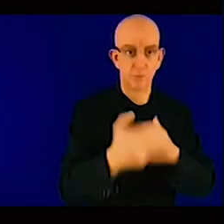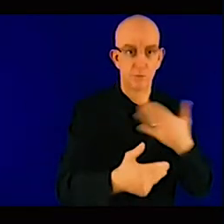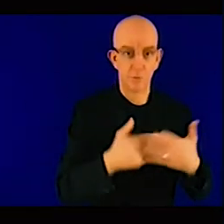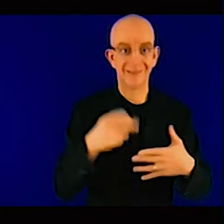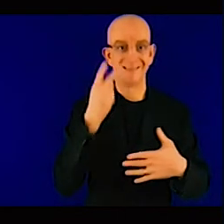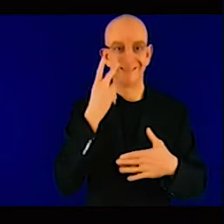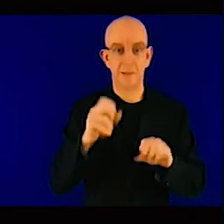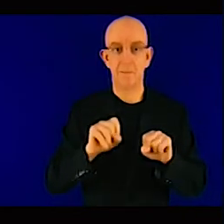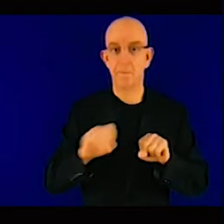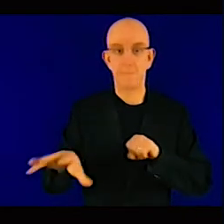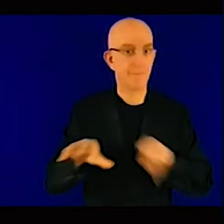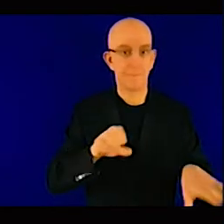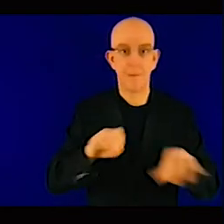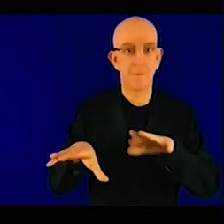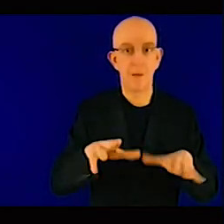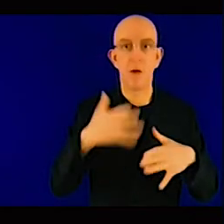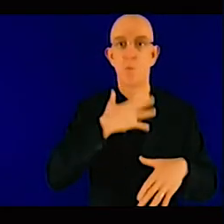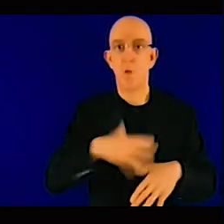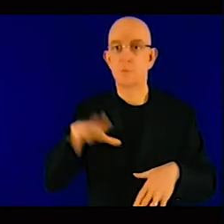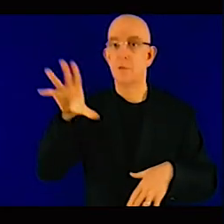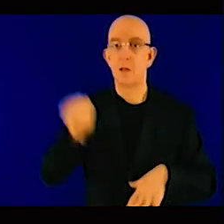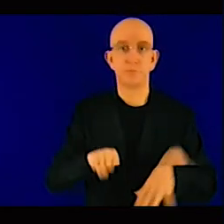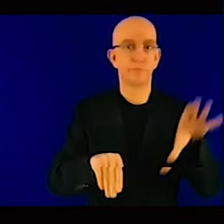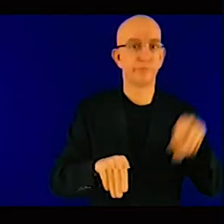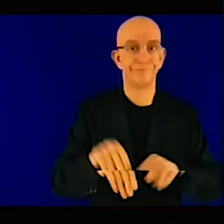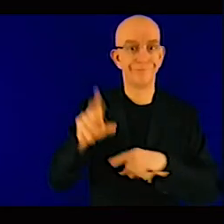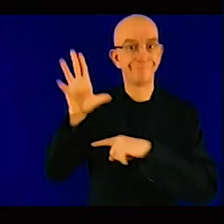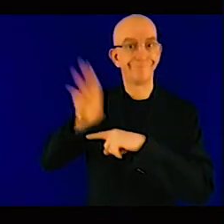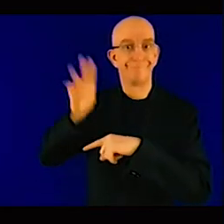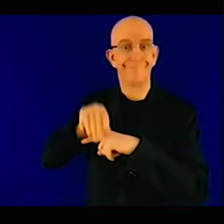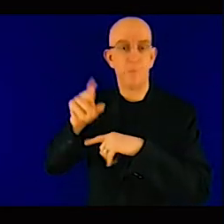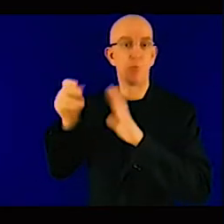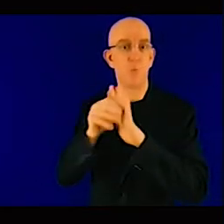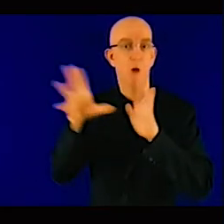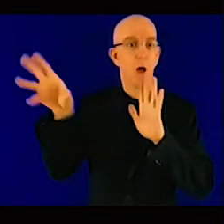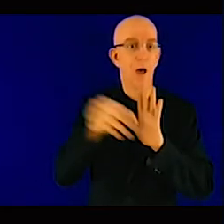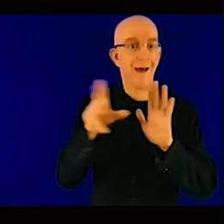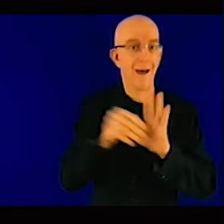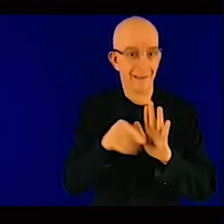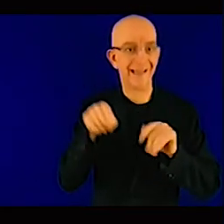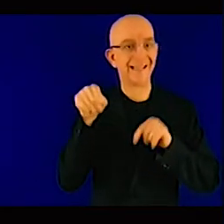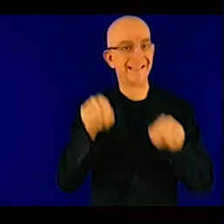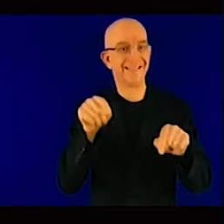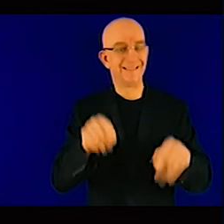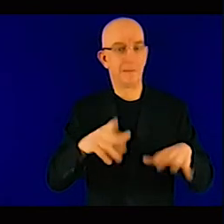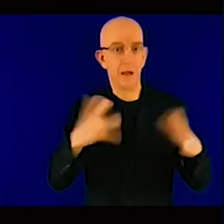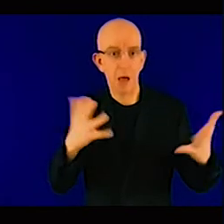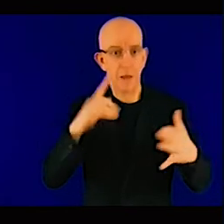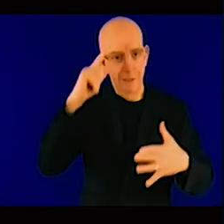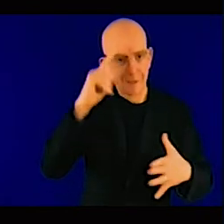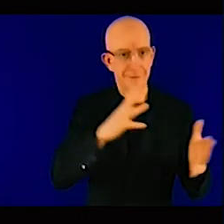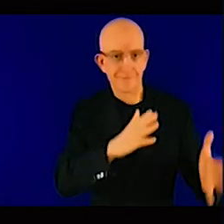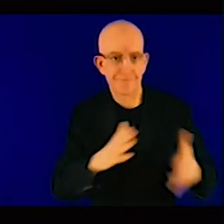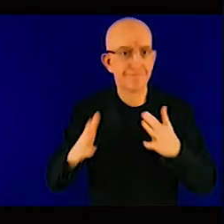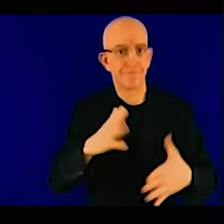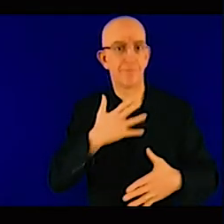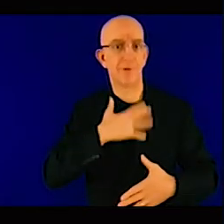that was put in place now if I switch to coming into Africa and I guess to Albert's point which